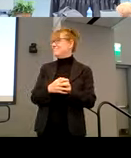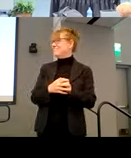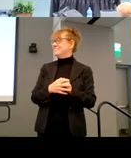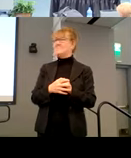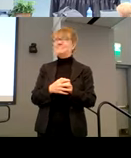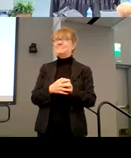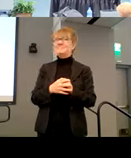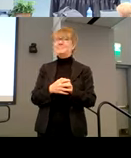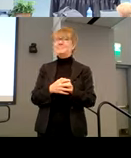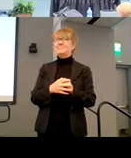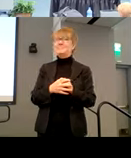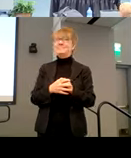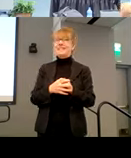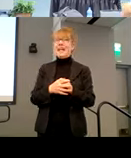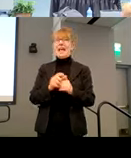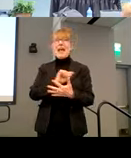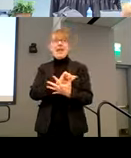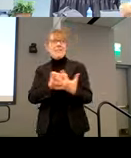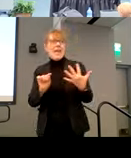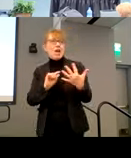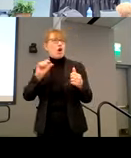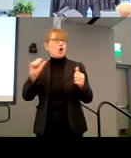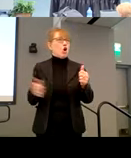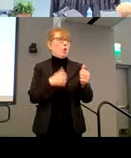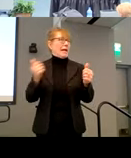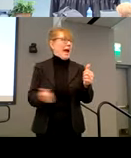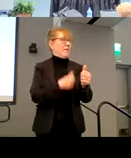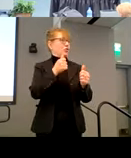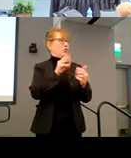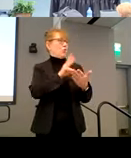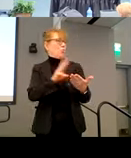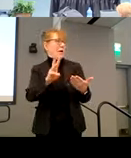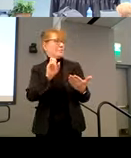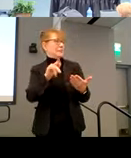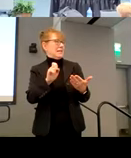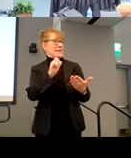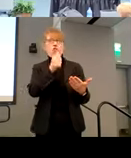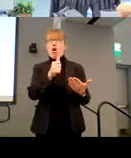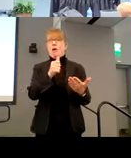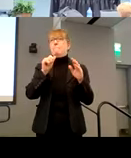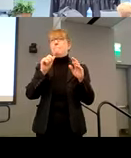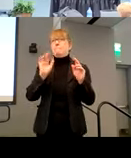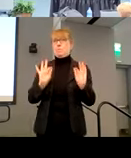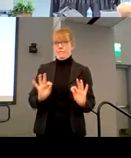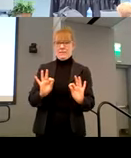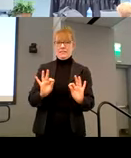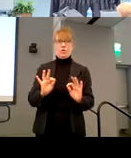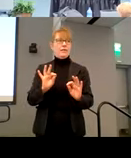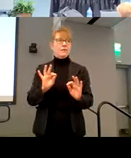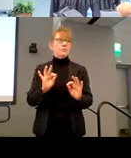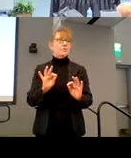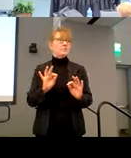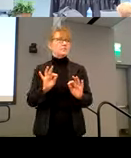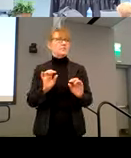going after websites that may not be perfect. So there is a school of thought that it raises attention,